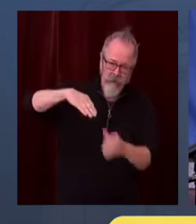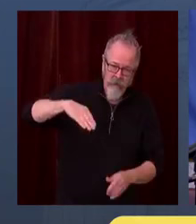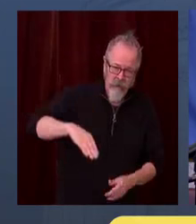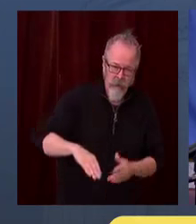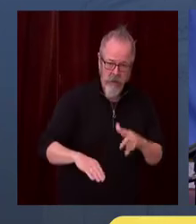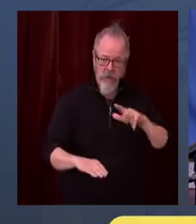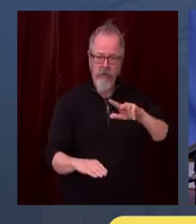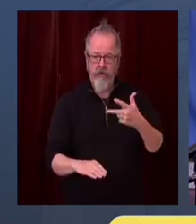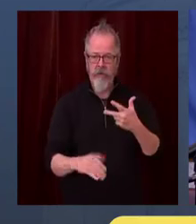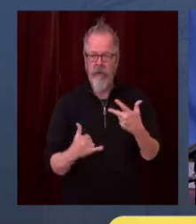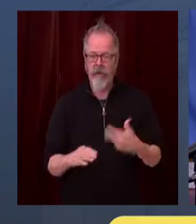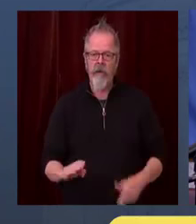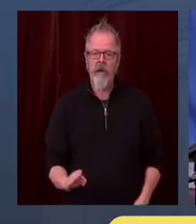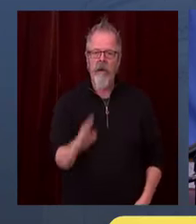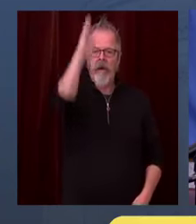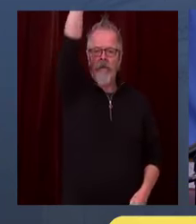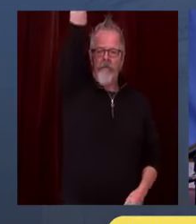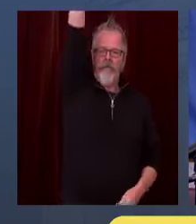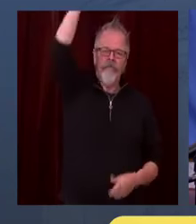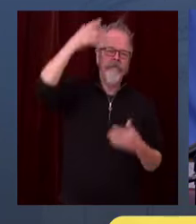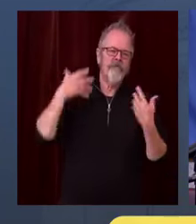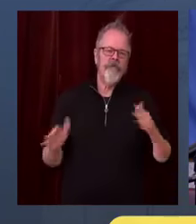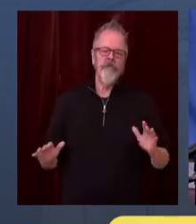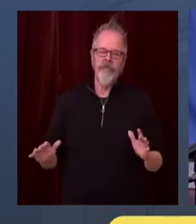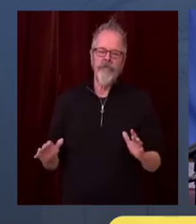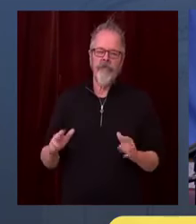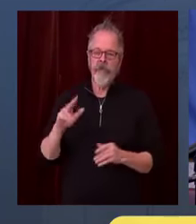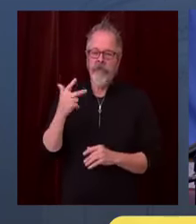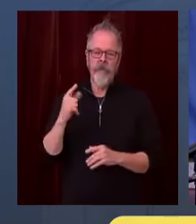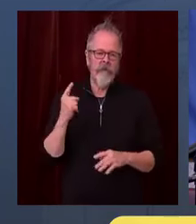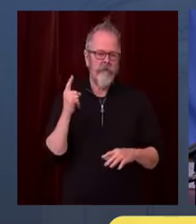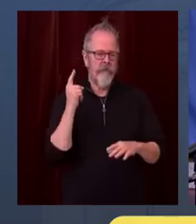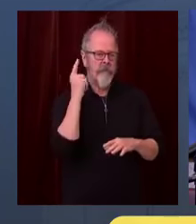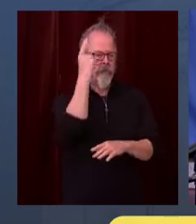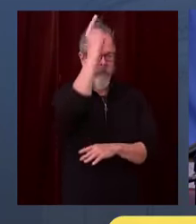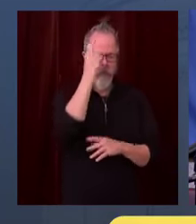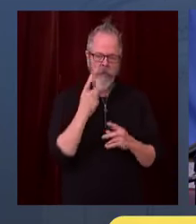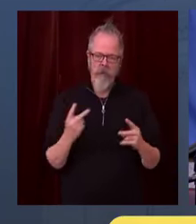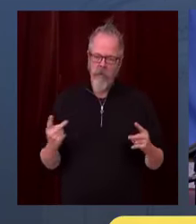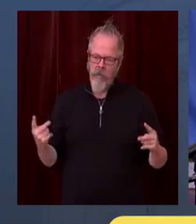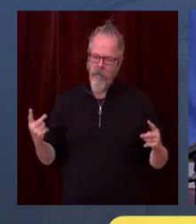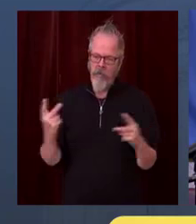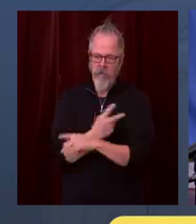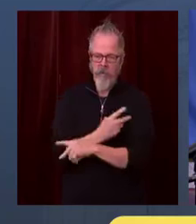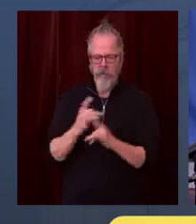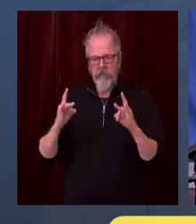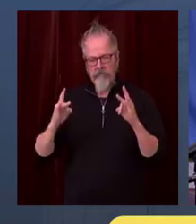that is trending to be more dangerous than any we have seen before.